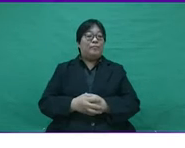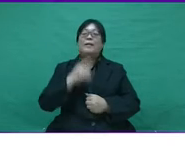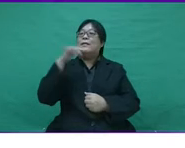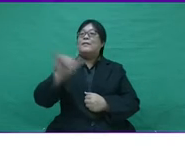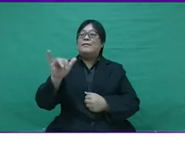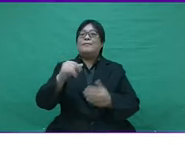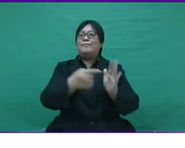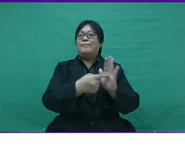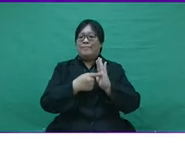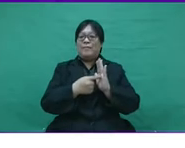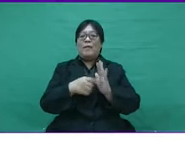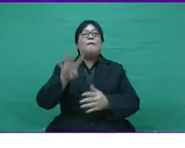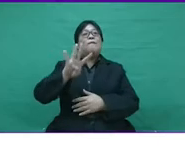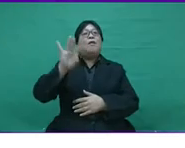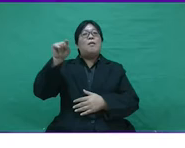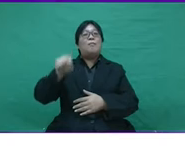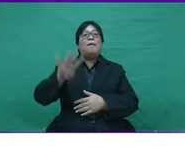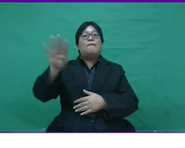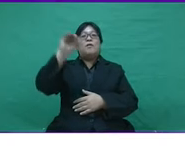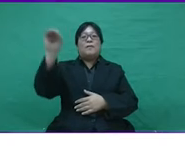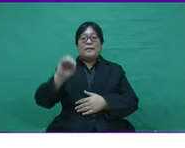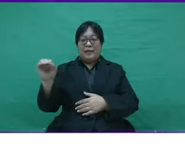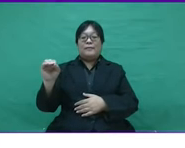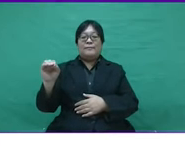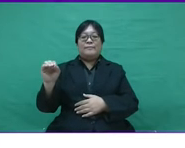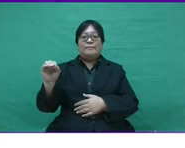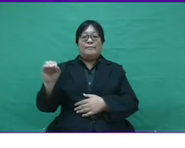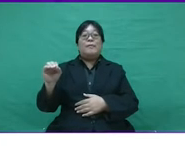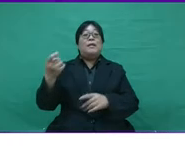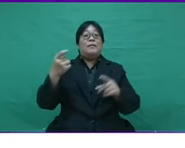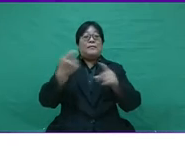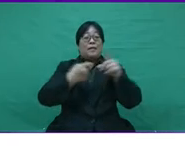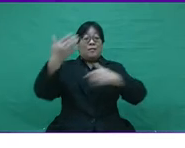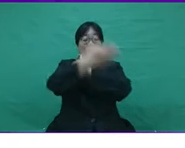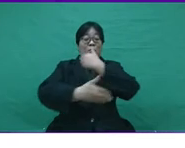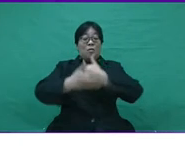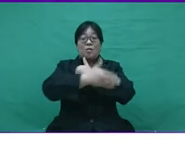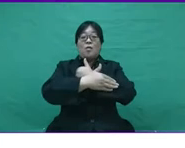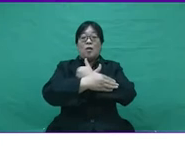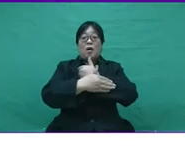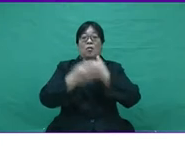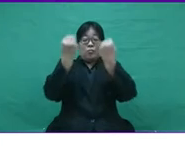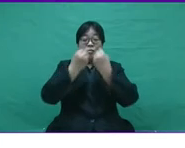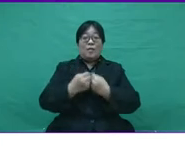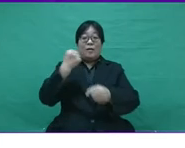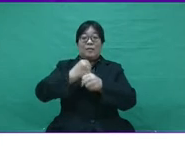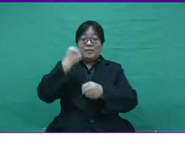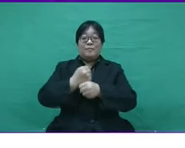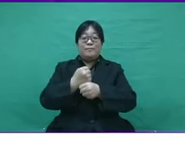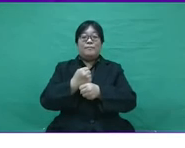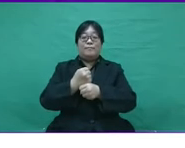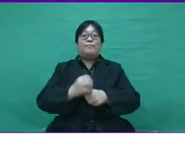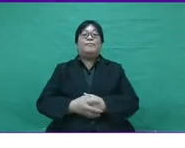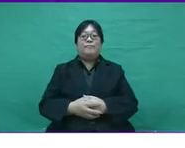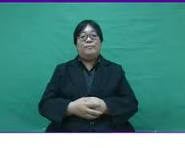% from the previous layer. This also represented 48.4% of the